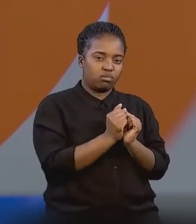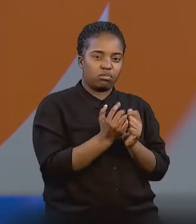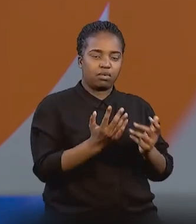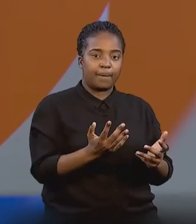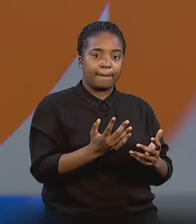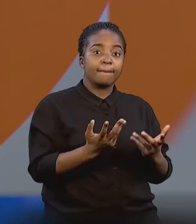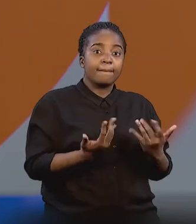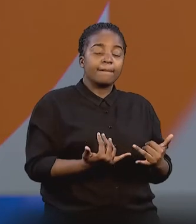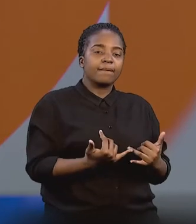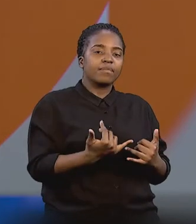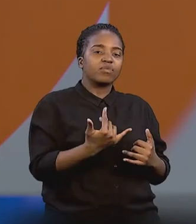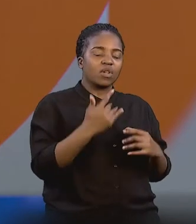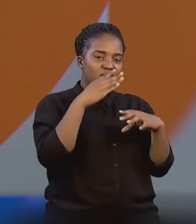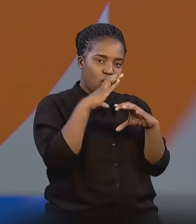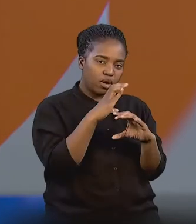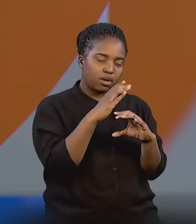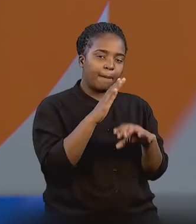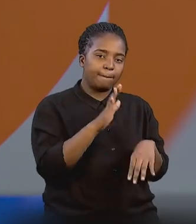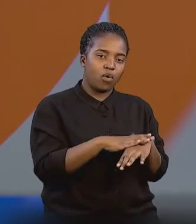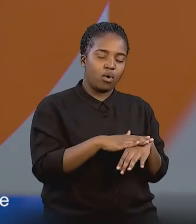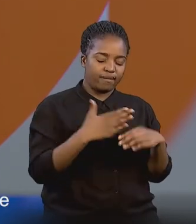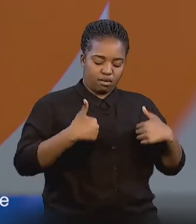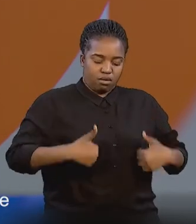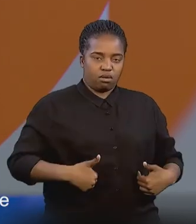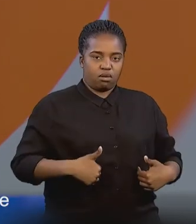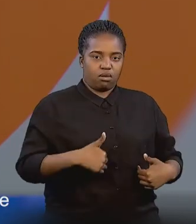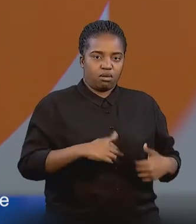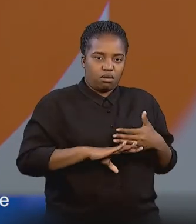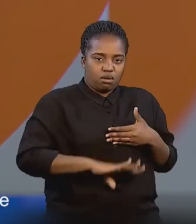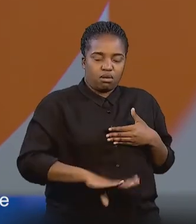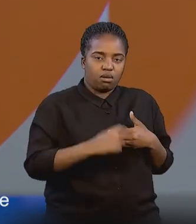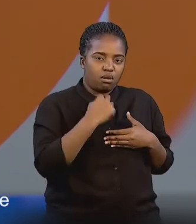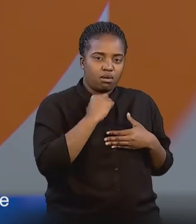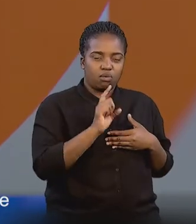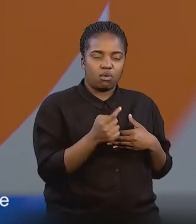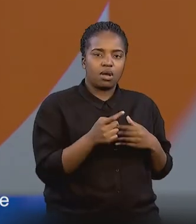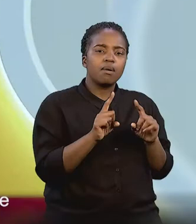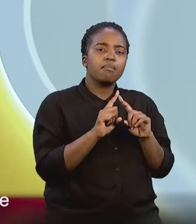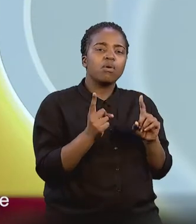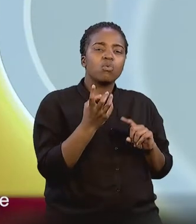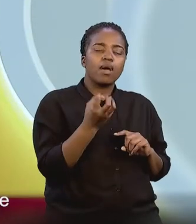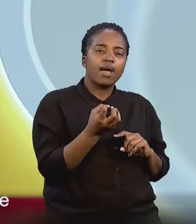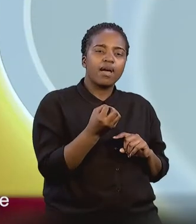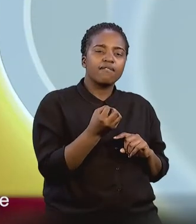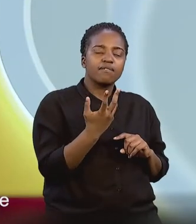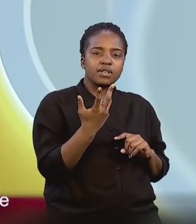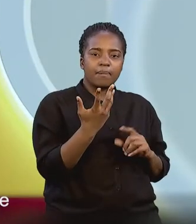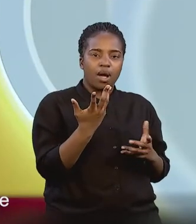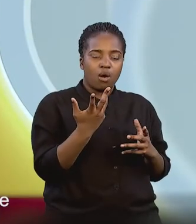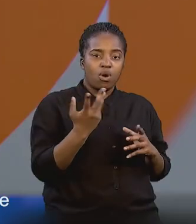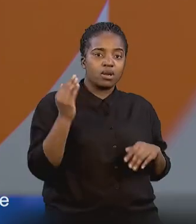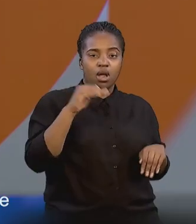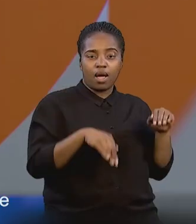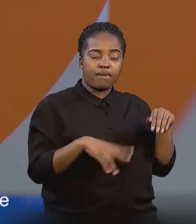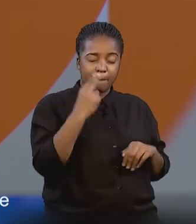at this stage, we're only really focusing on mobility impairment, first and foremost, but we have had an adaptive diver